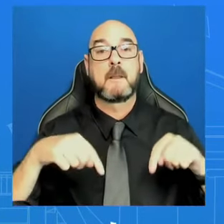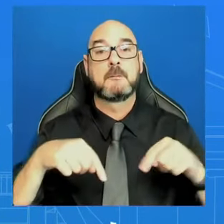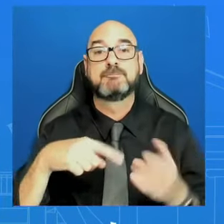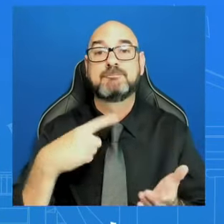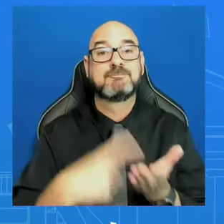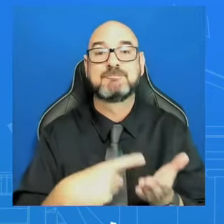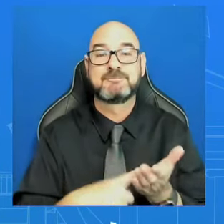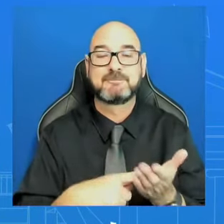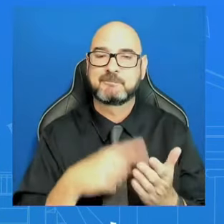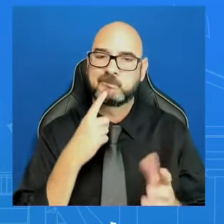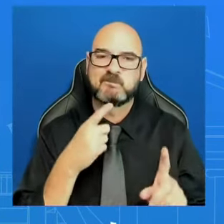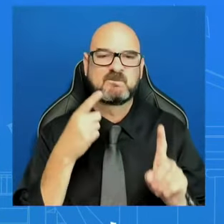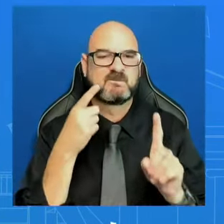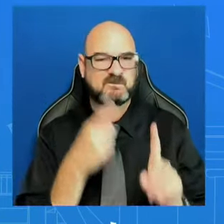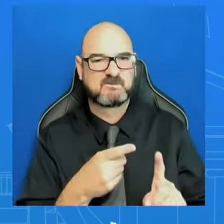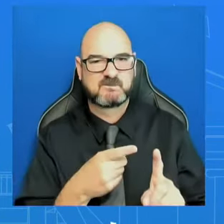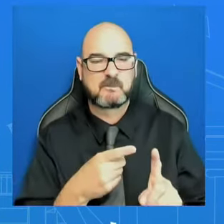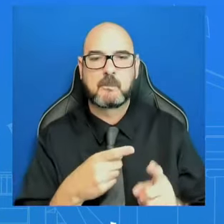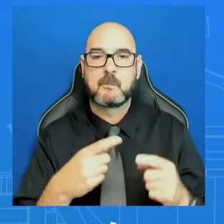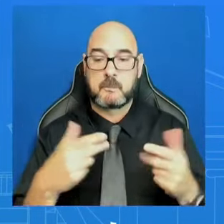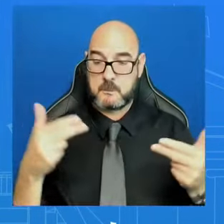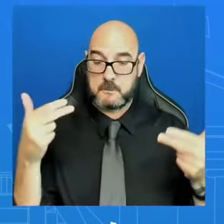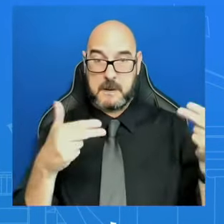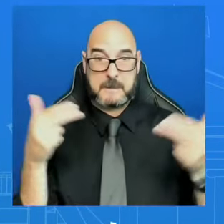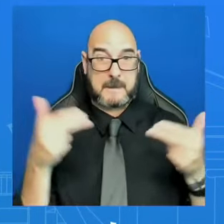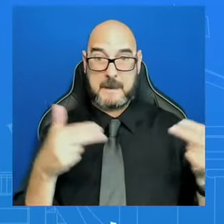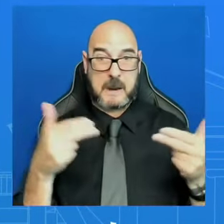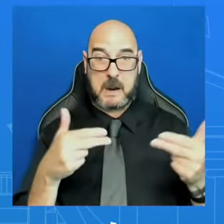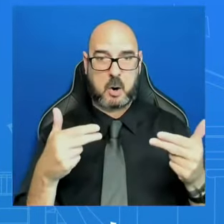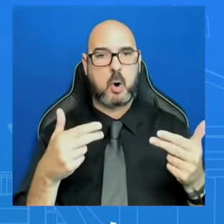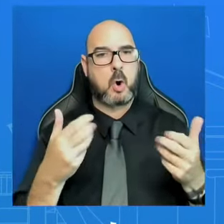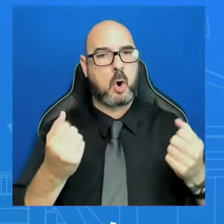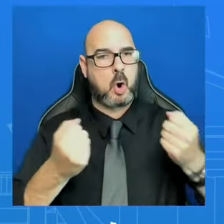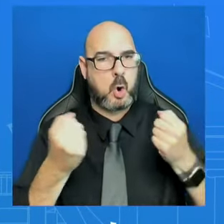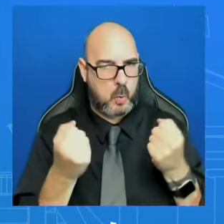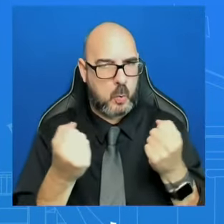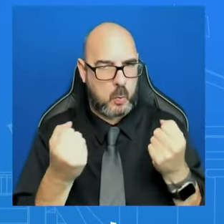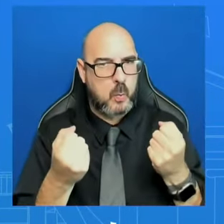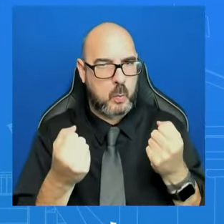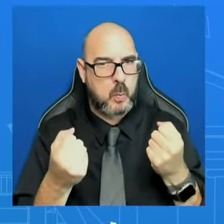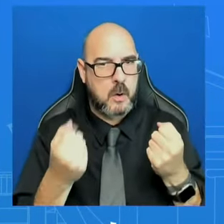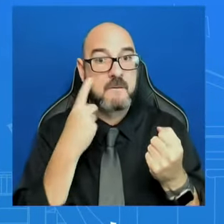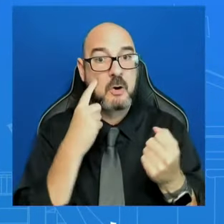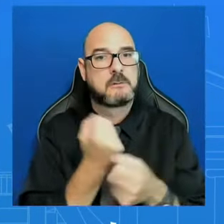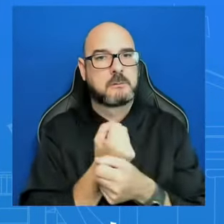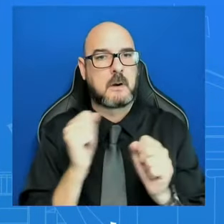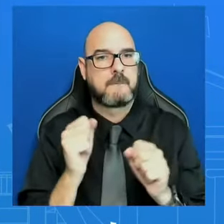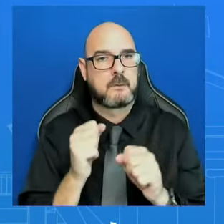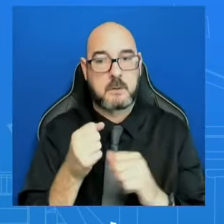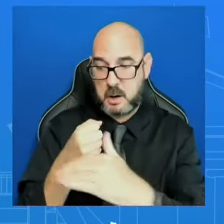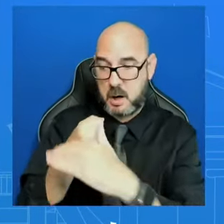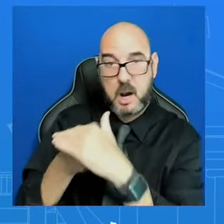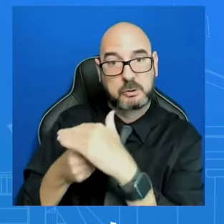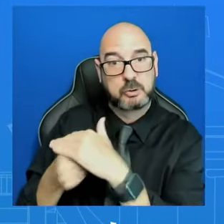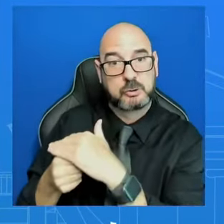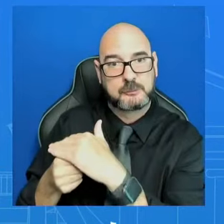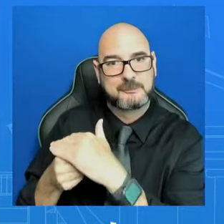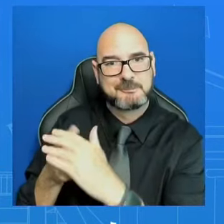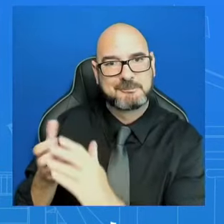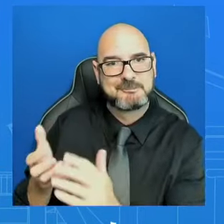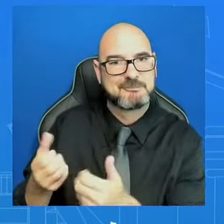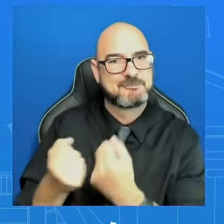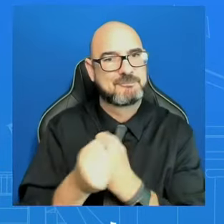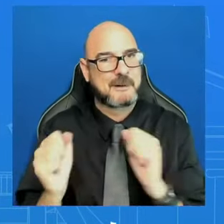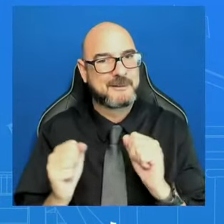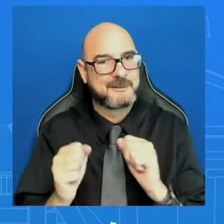so that we can get the hostages out, humanitarian assistance, the need to see that steps are being taken to learn from this